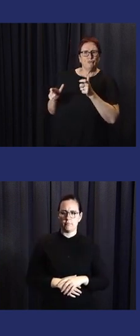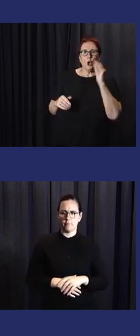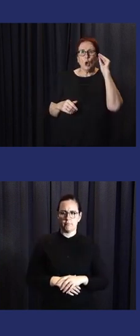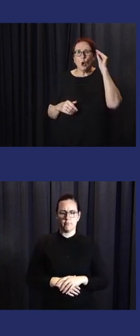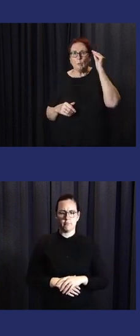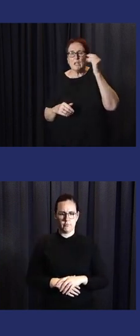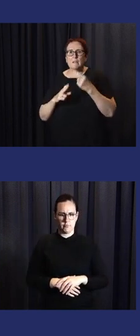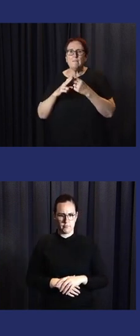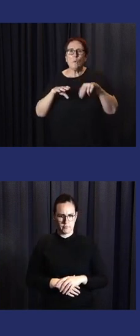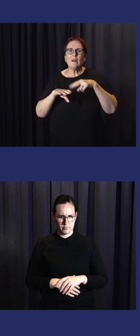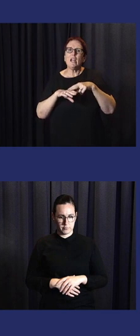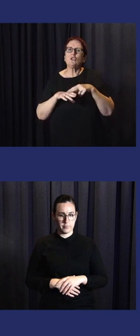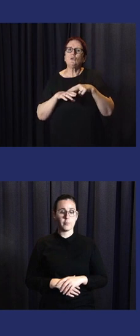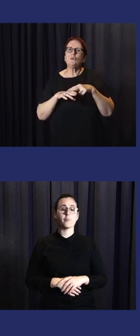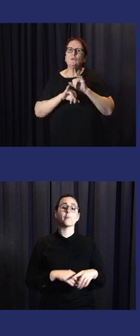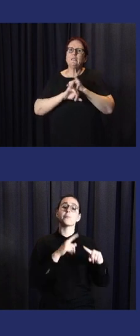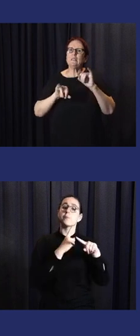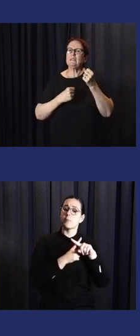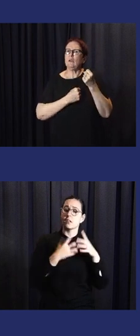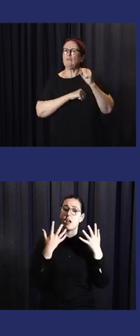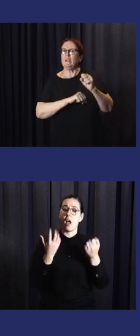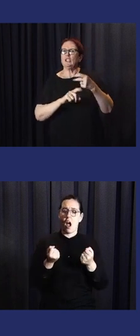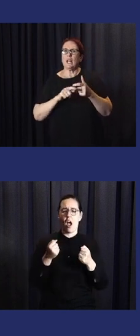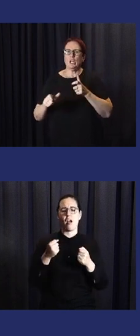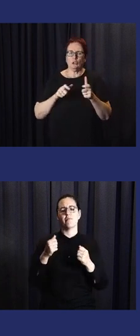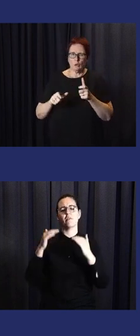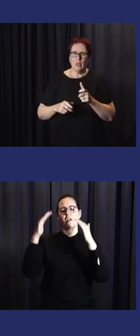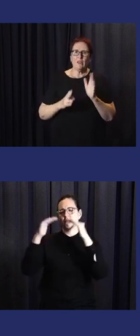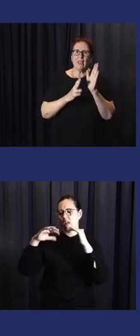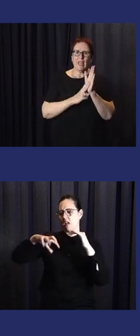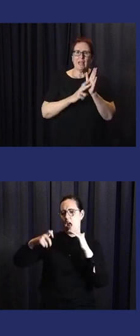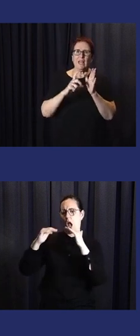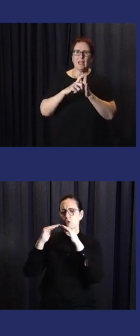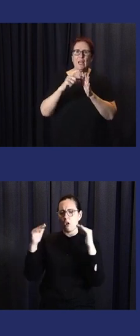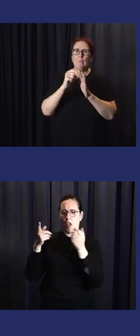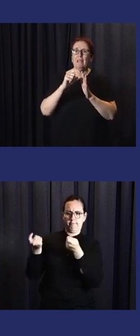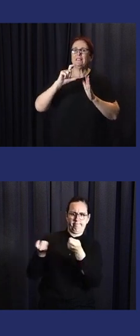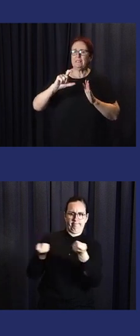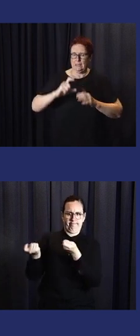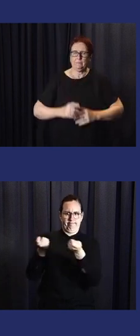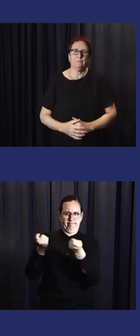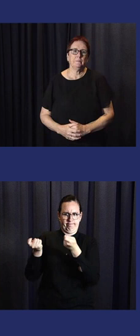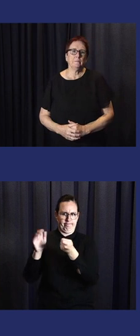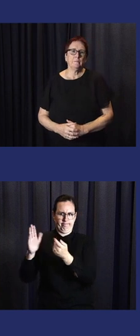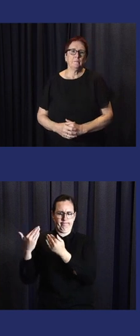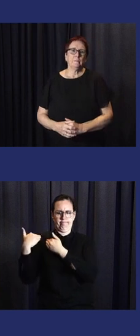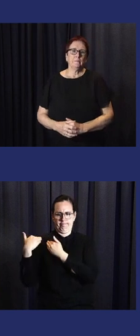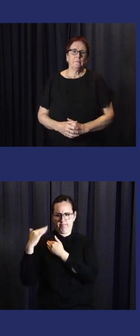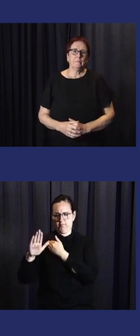also have a national steering committee for natural disaster prevention control,